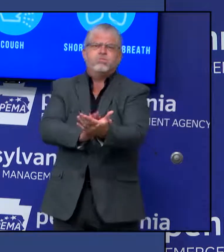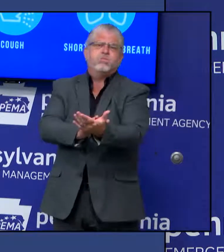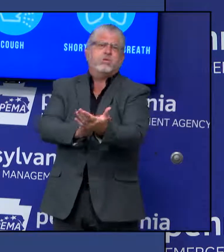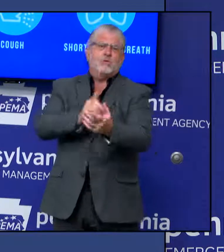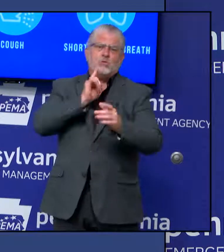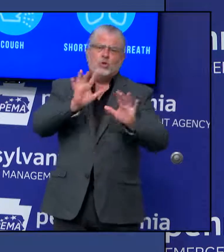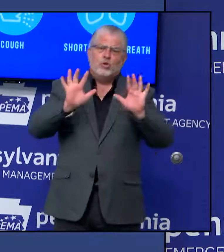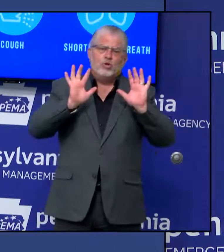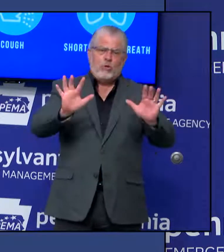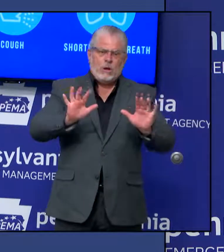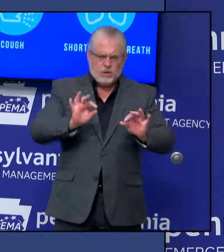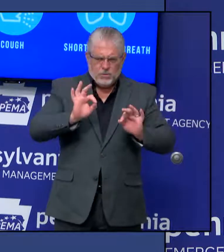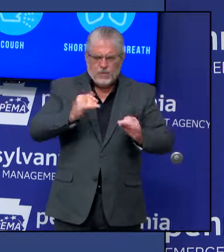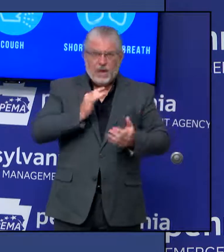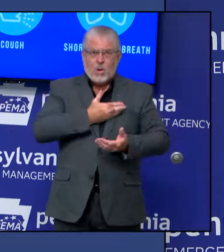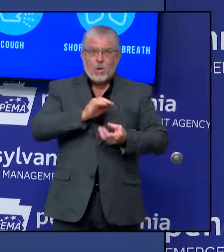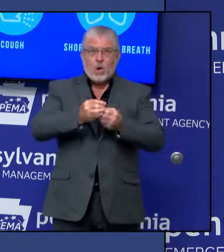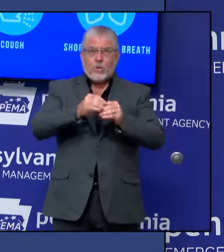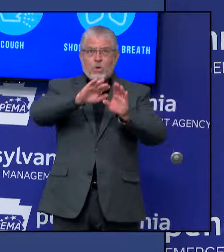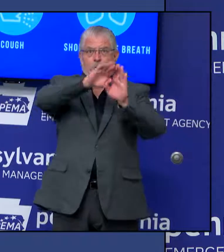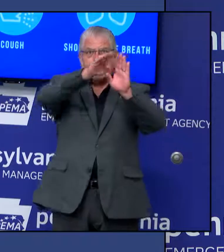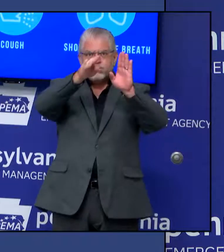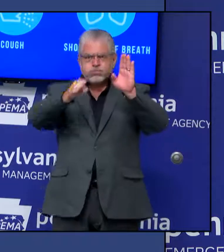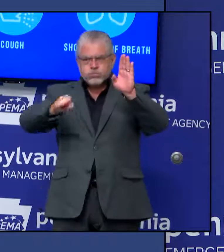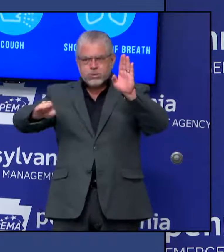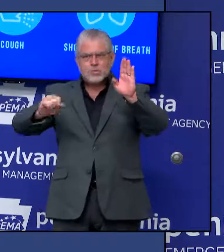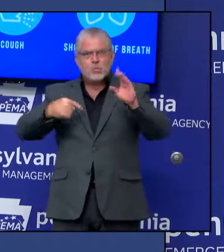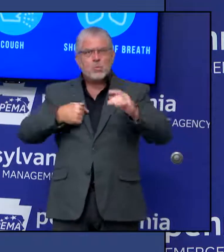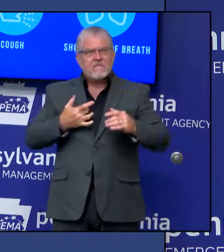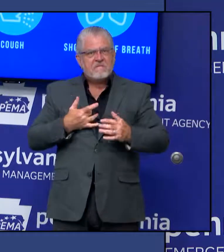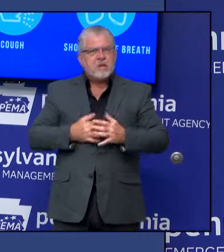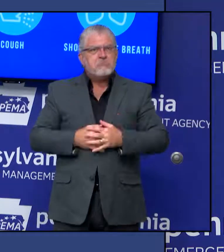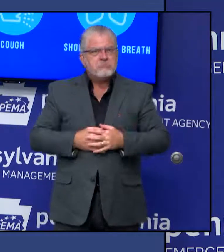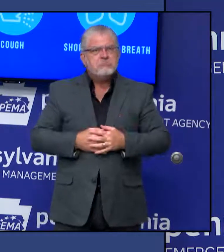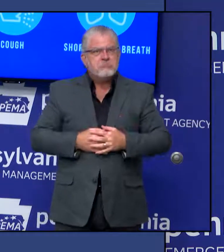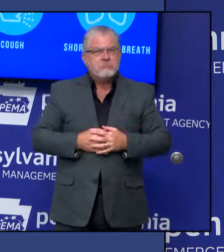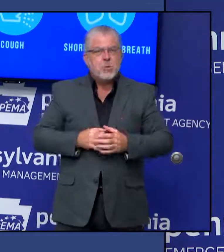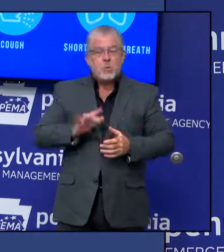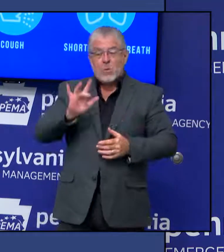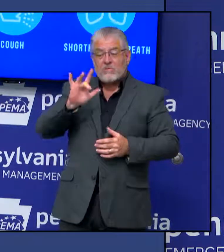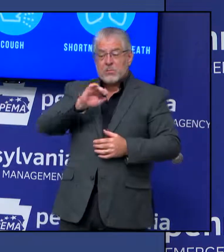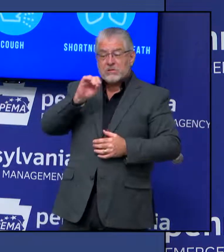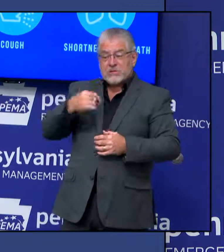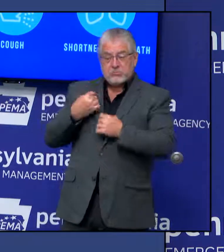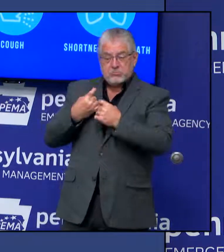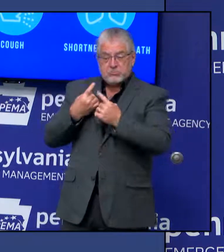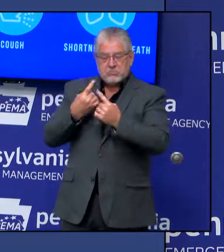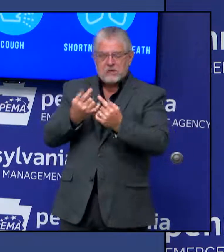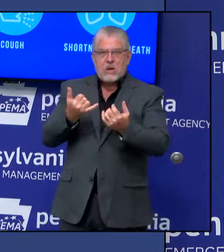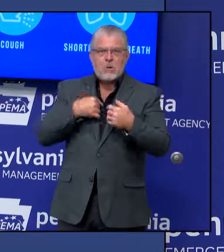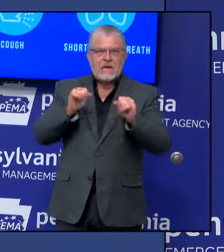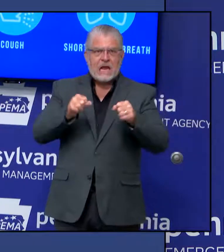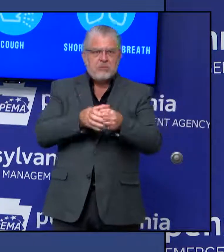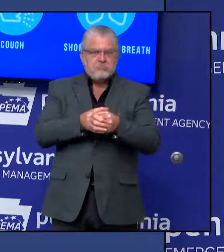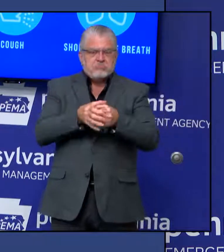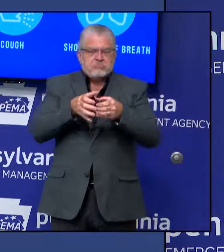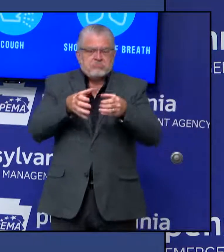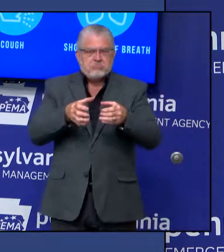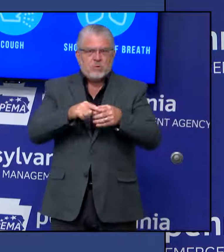feel that we can raise that occupancy limit, but do it in a very safe way. And that involves the,